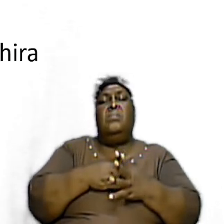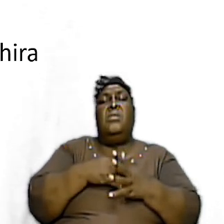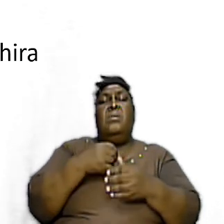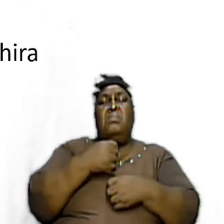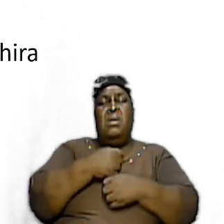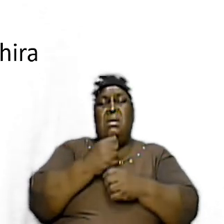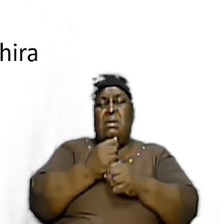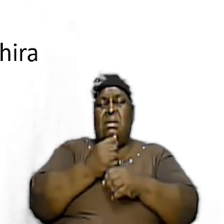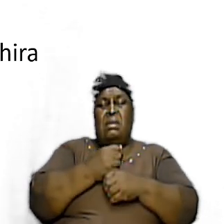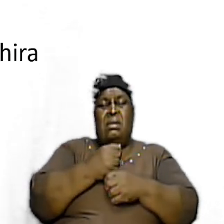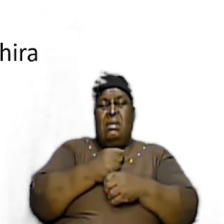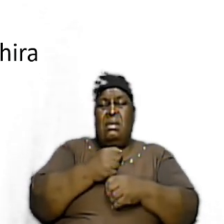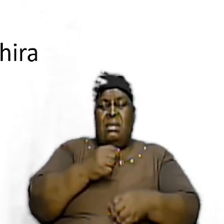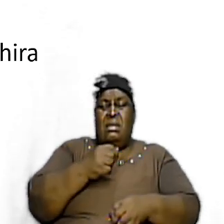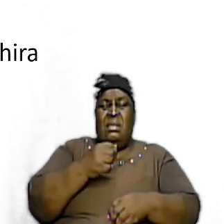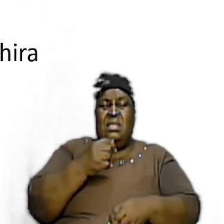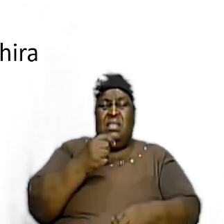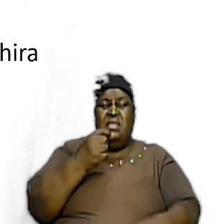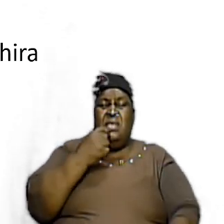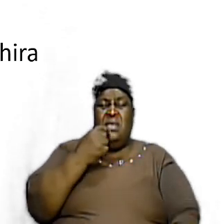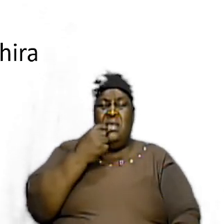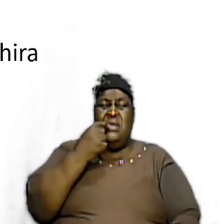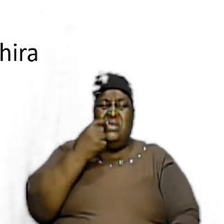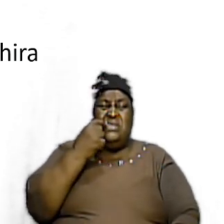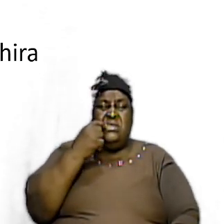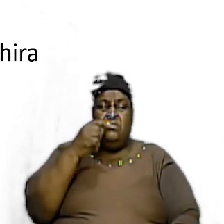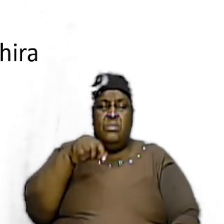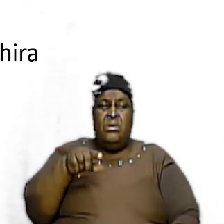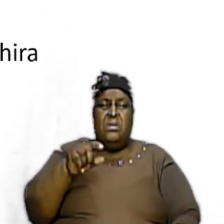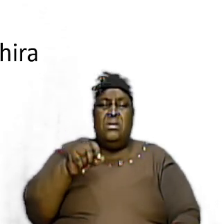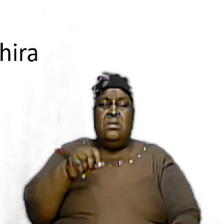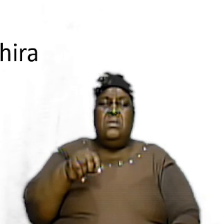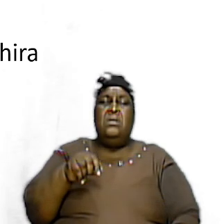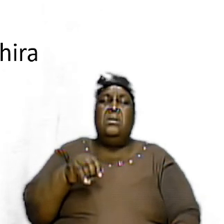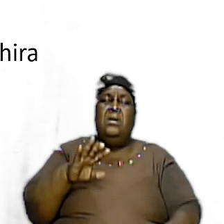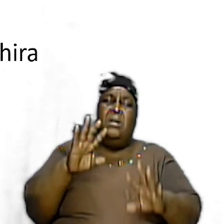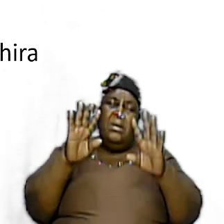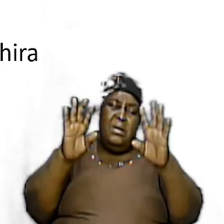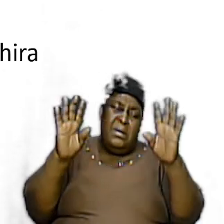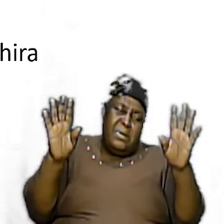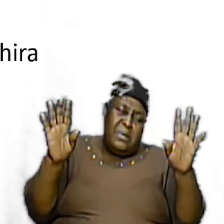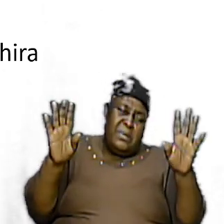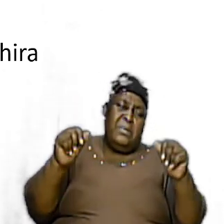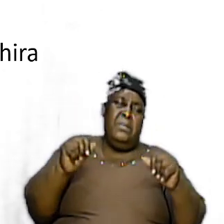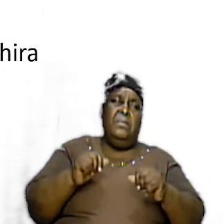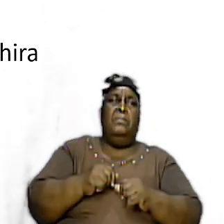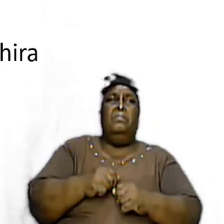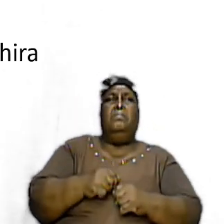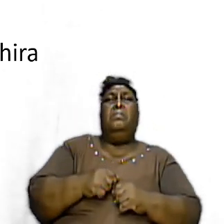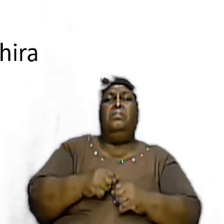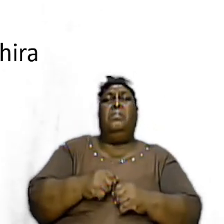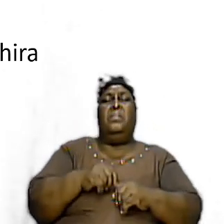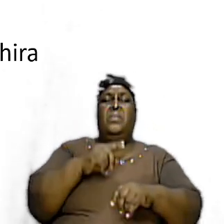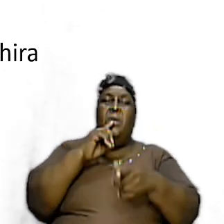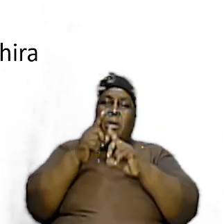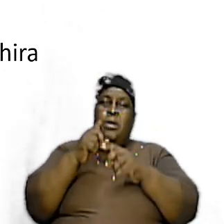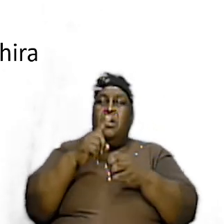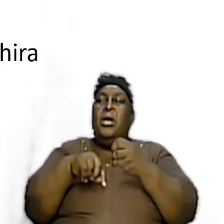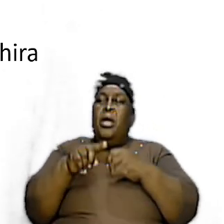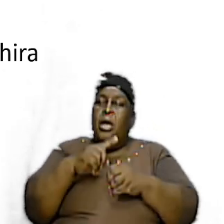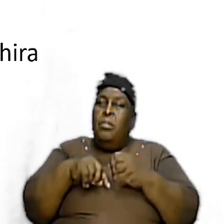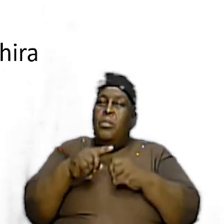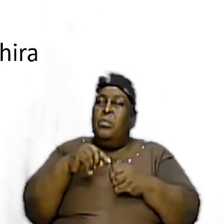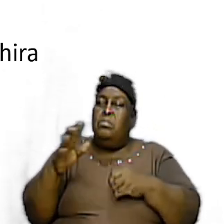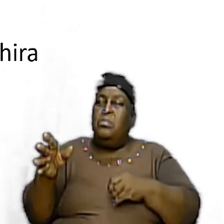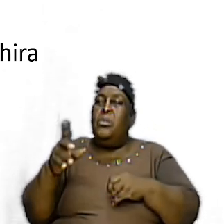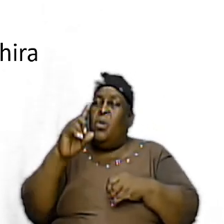clearer talking about that because one of the things one of the things that we always